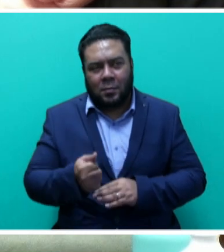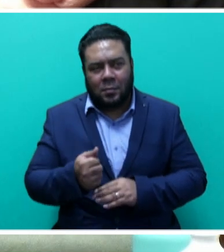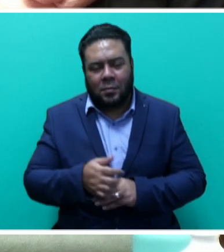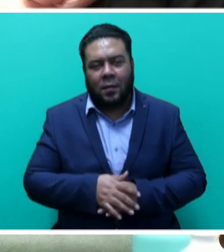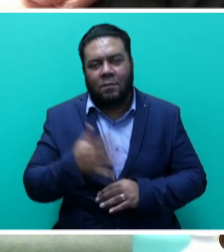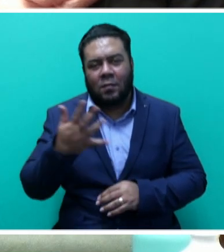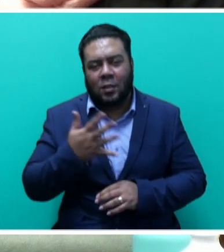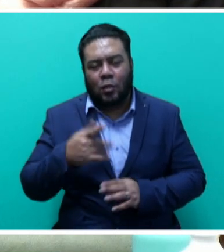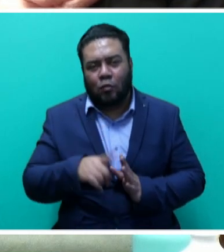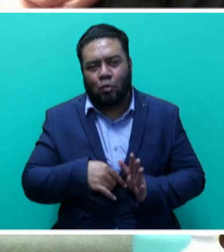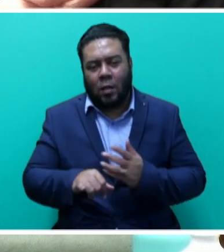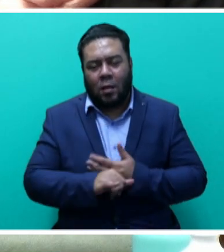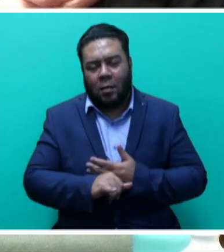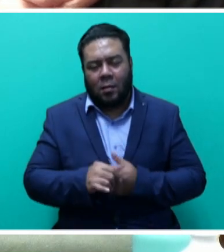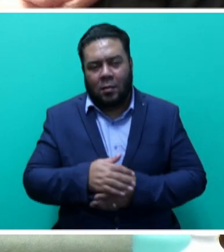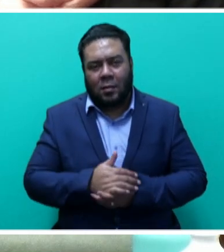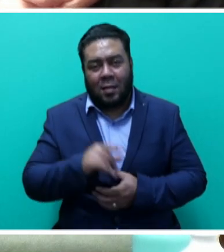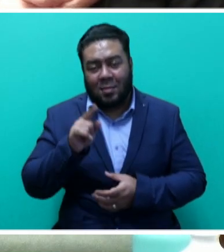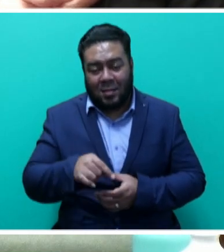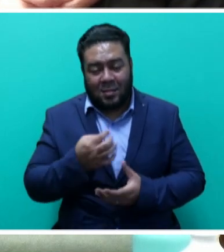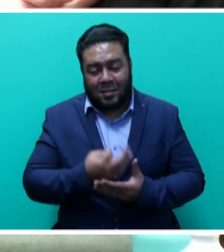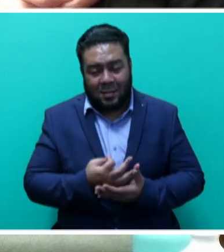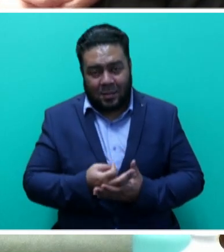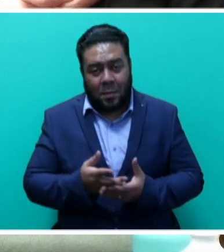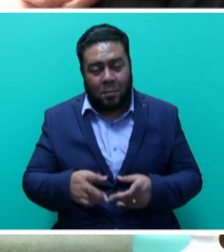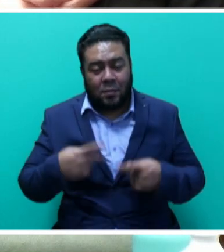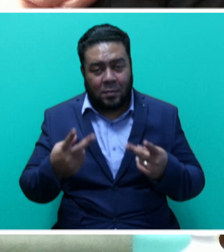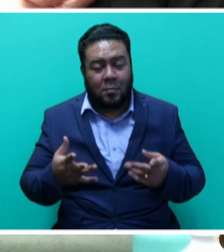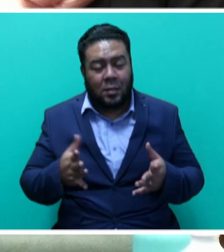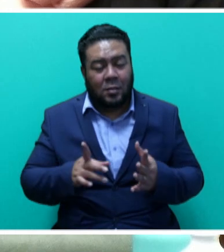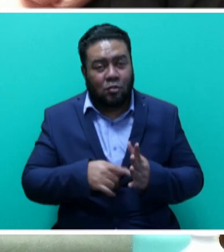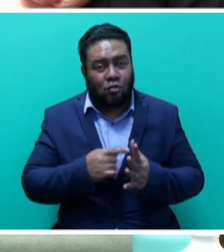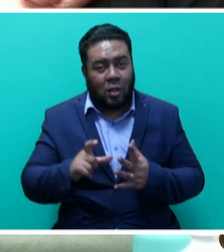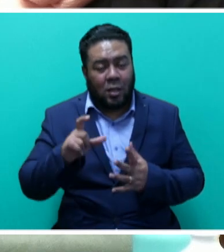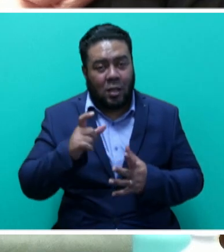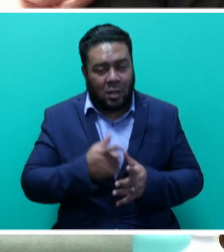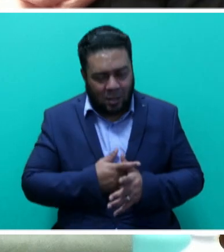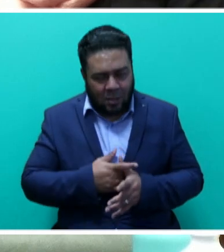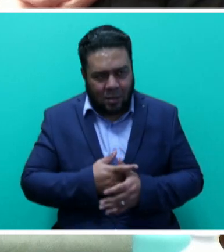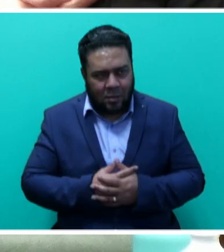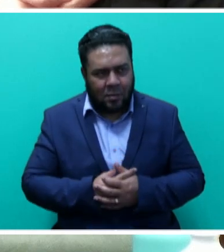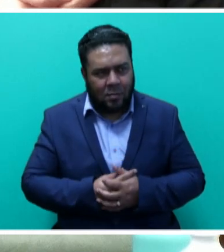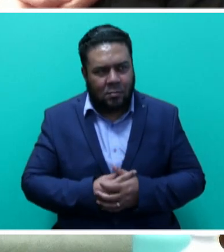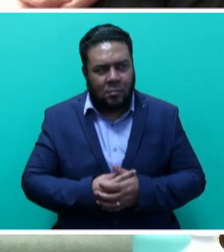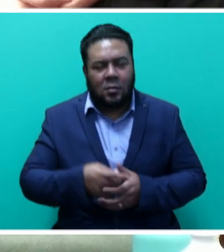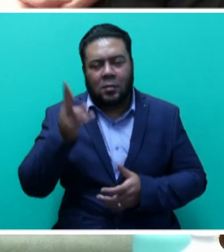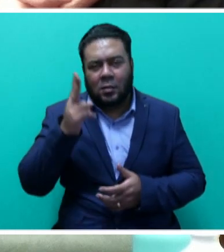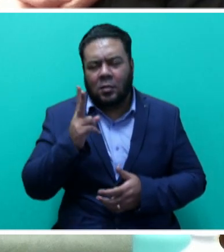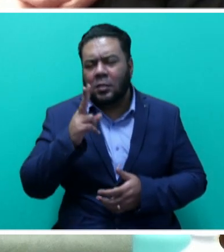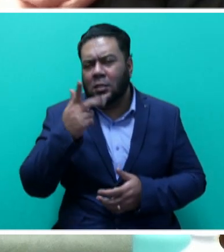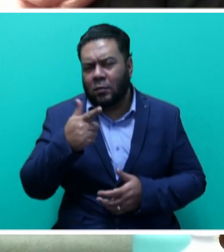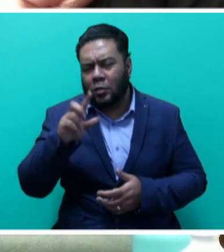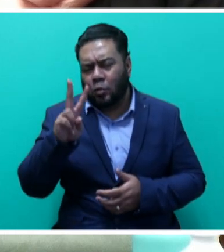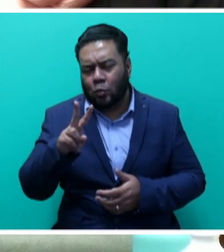July. This facility provided by JICA is again 72 million,